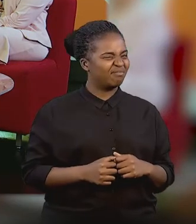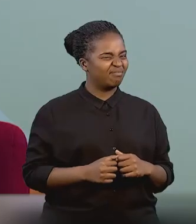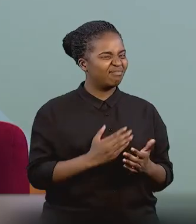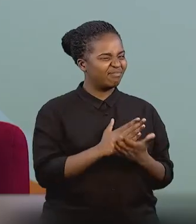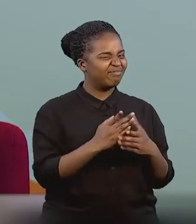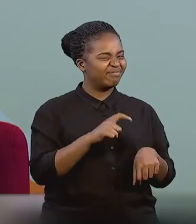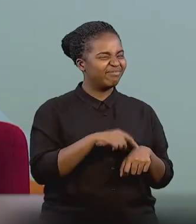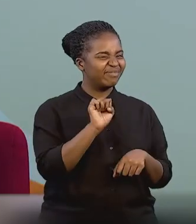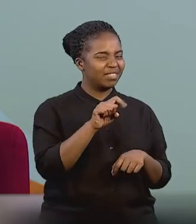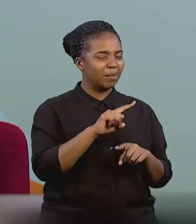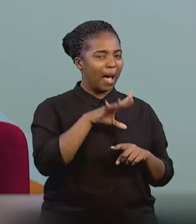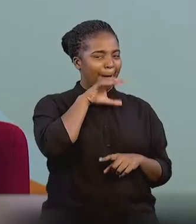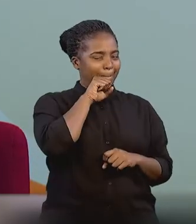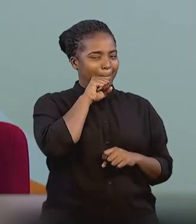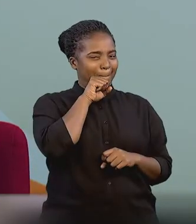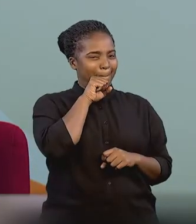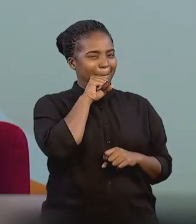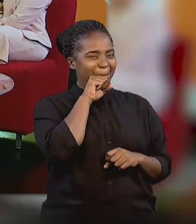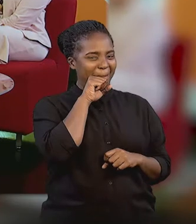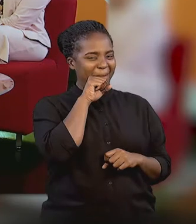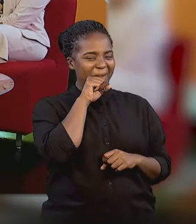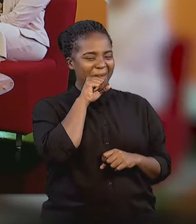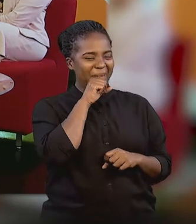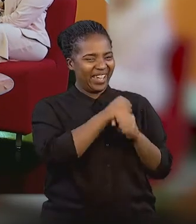I sometimes do, but I keep it to myself.